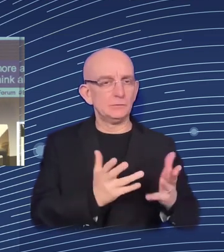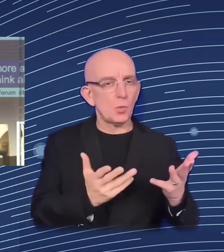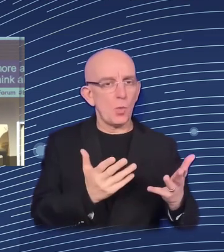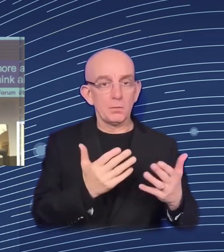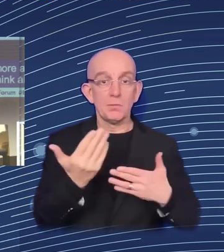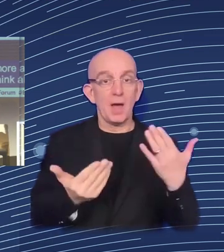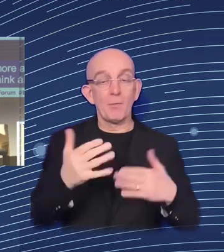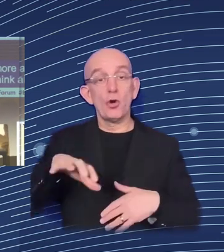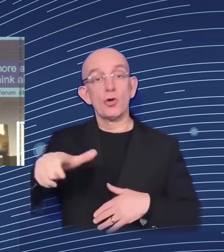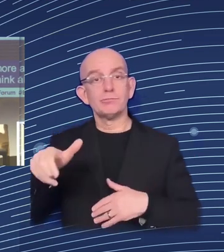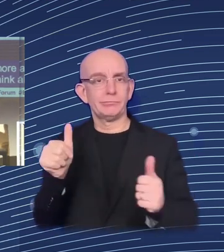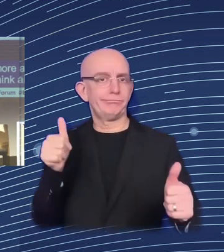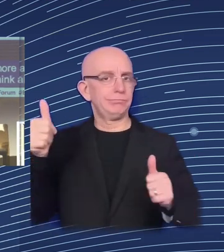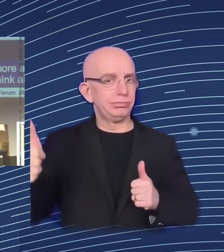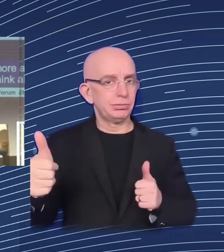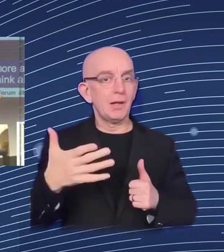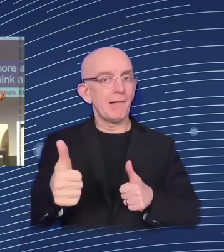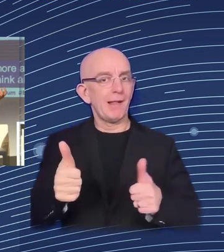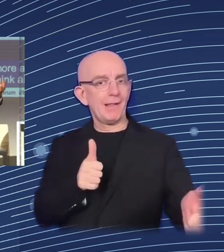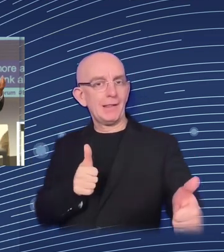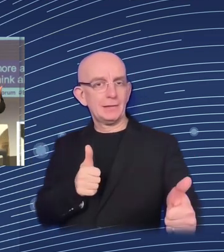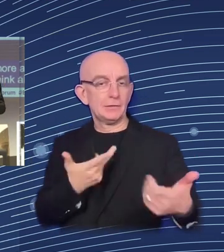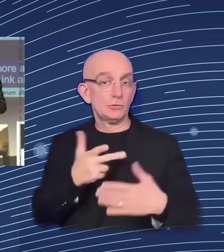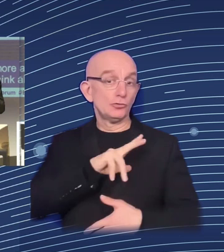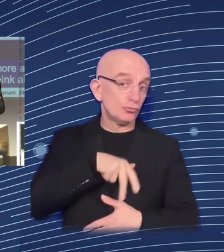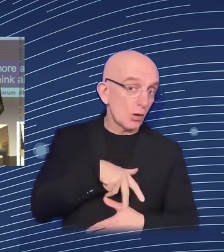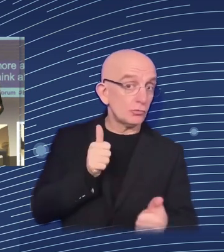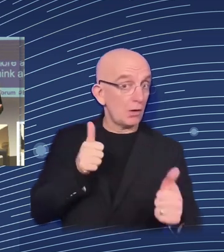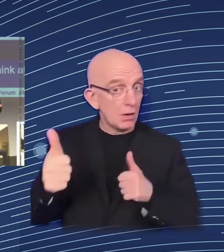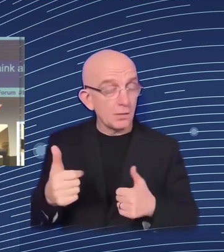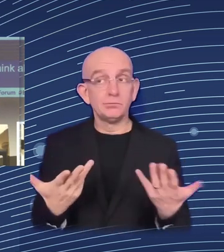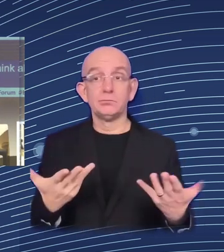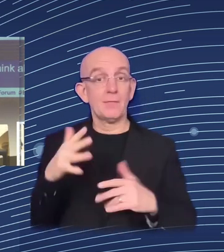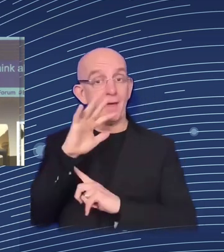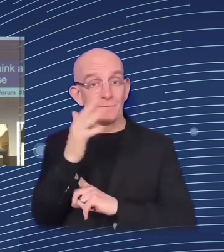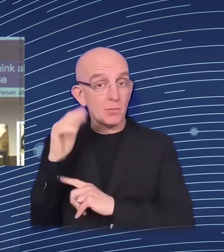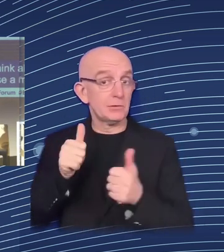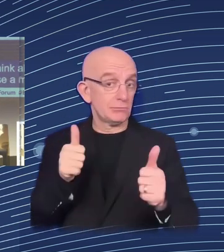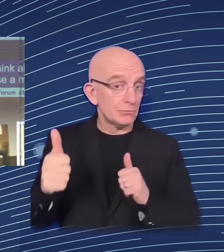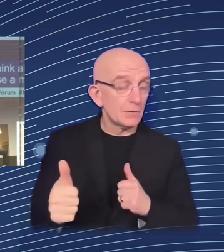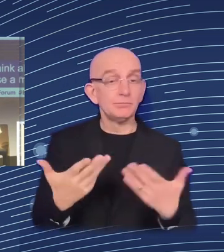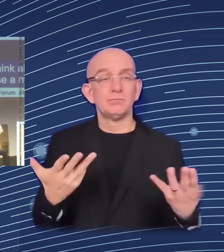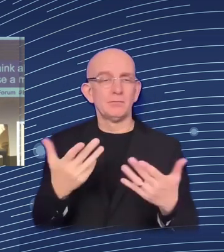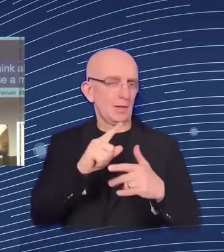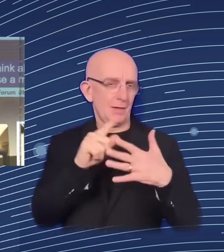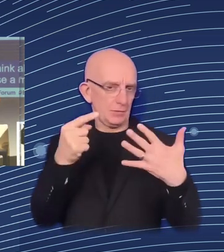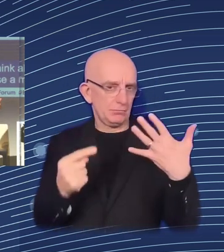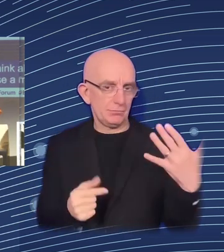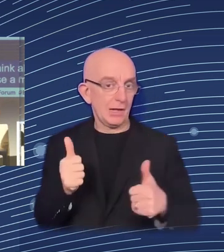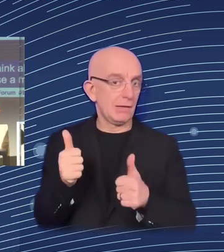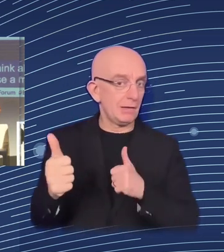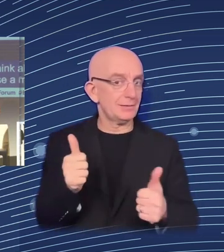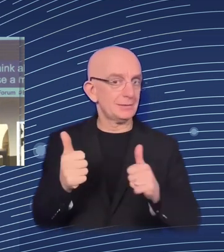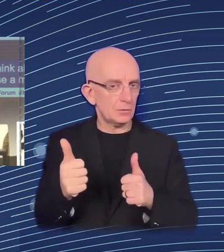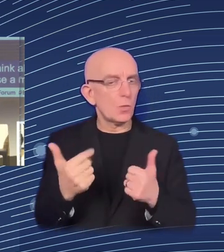something, the possibility to use a model like that, and data which are comparable across countries, is key. And this is very much,